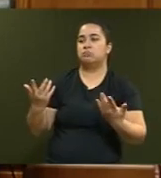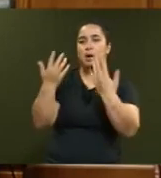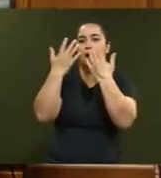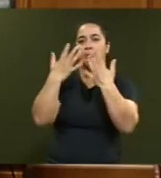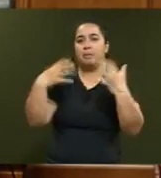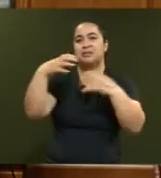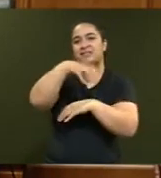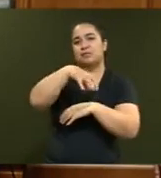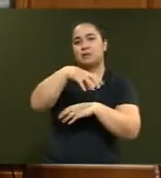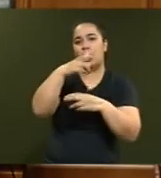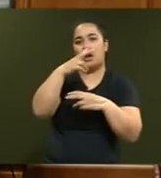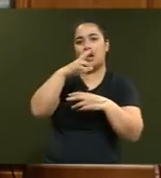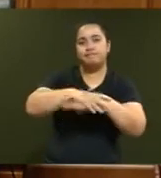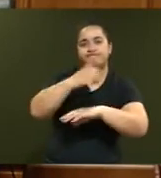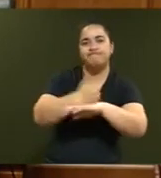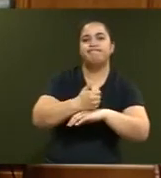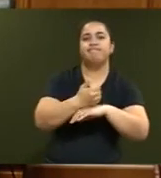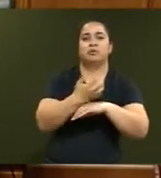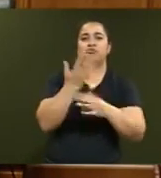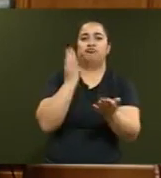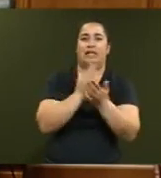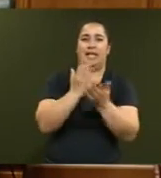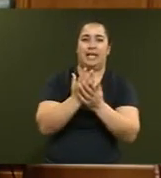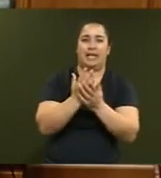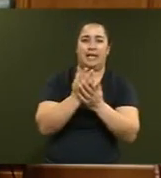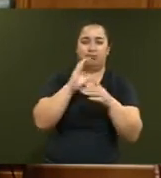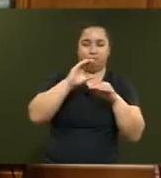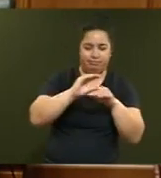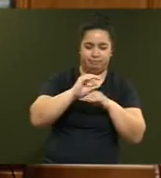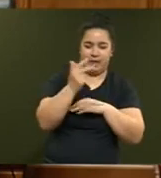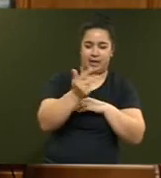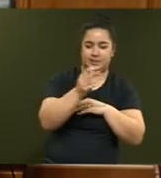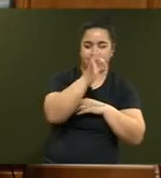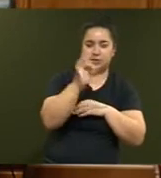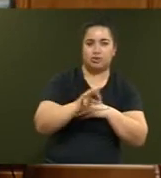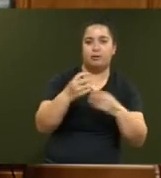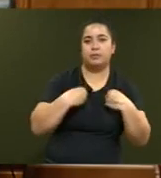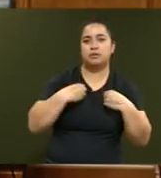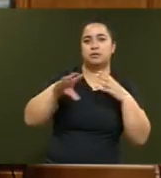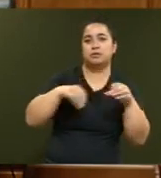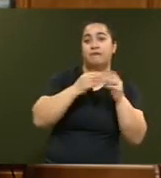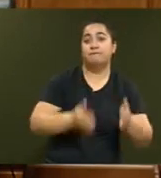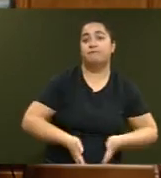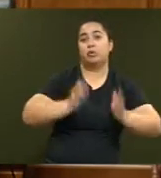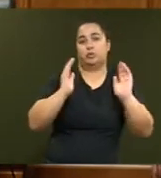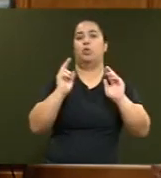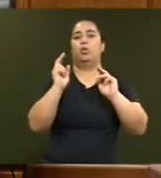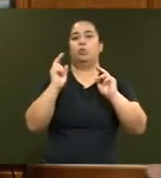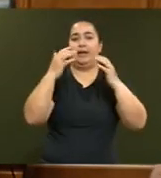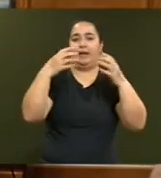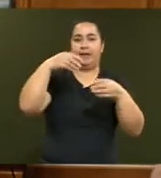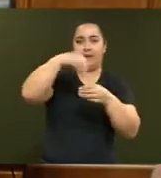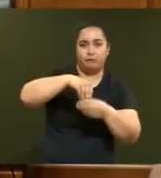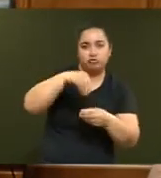procurement accounts for 18% of the business in the vertical infrastructure market, I think that's the right and